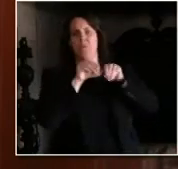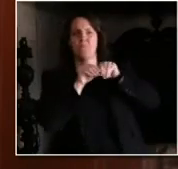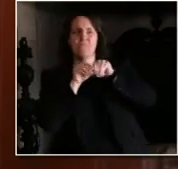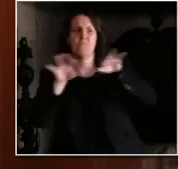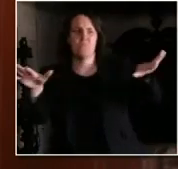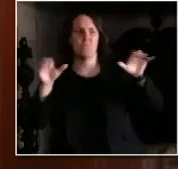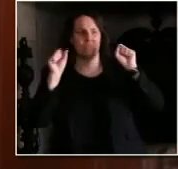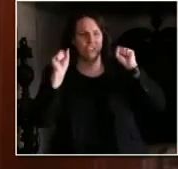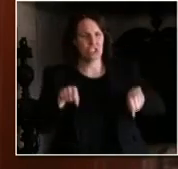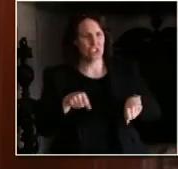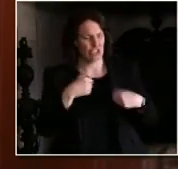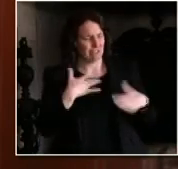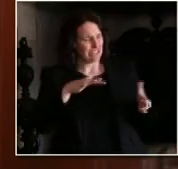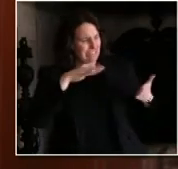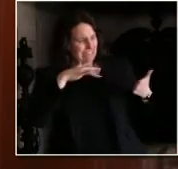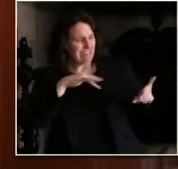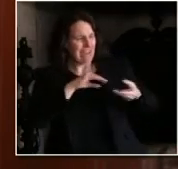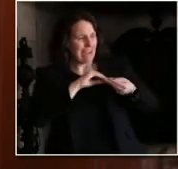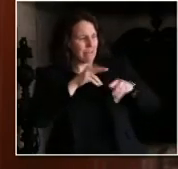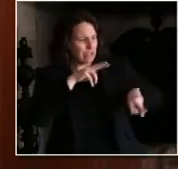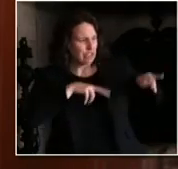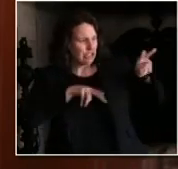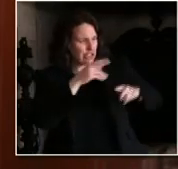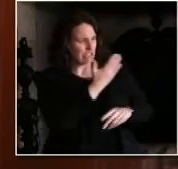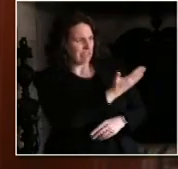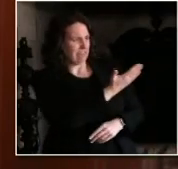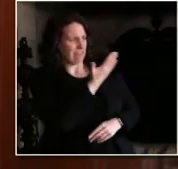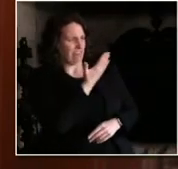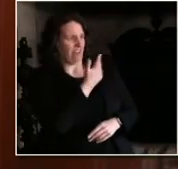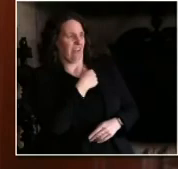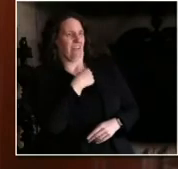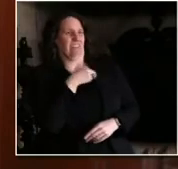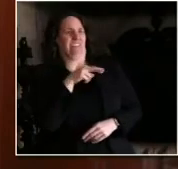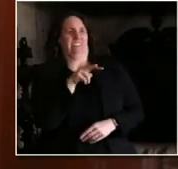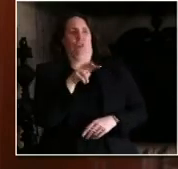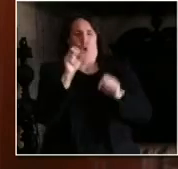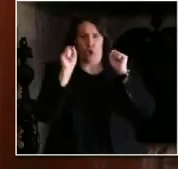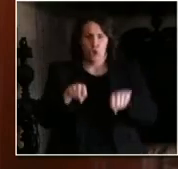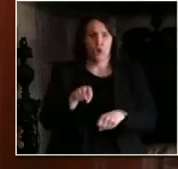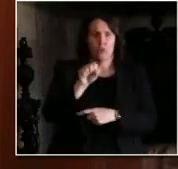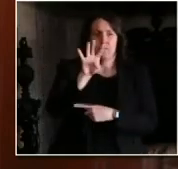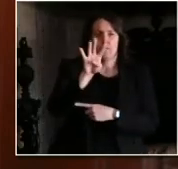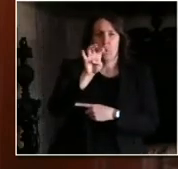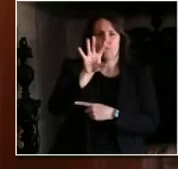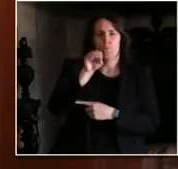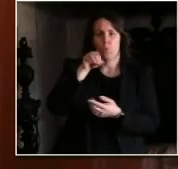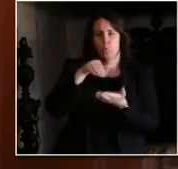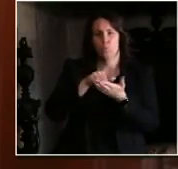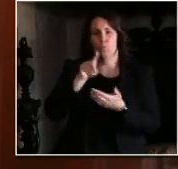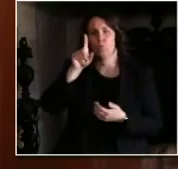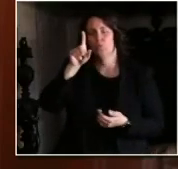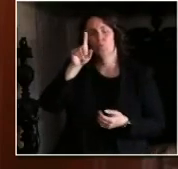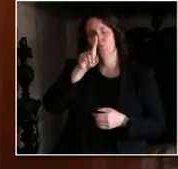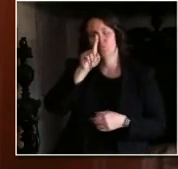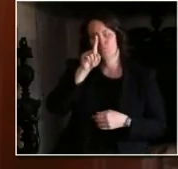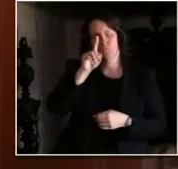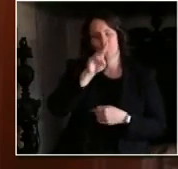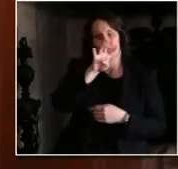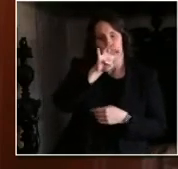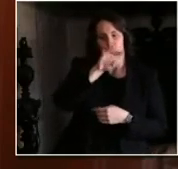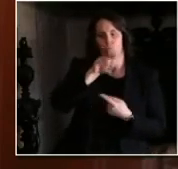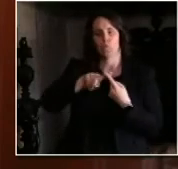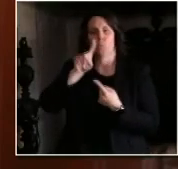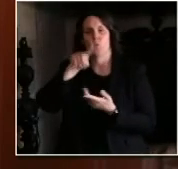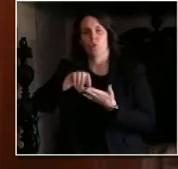was projected to have between 440 and 1,500 deaths from COVID-19 by April 8th.